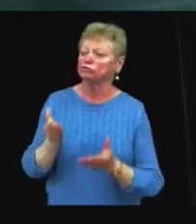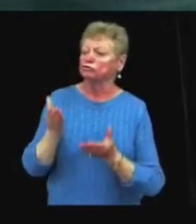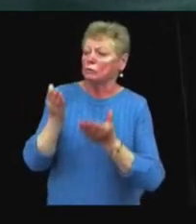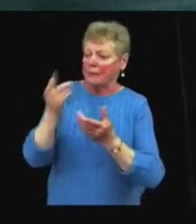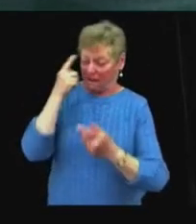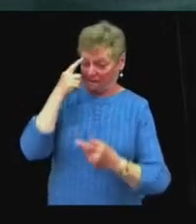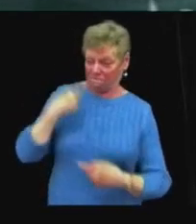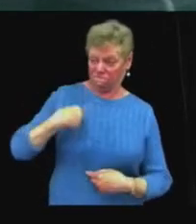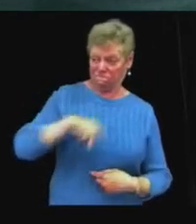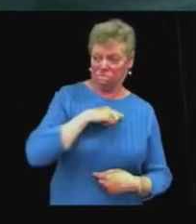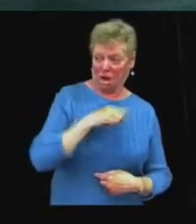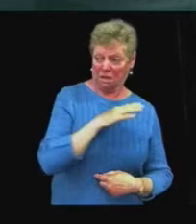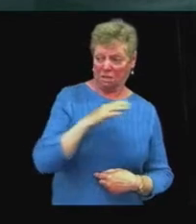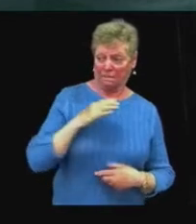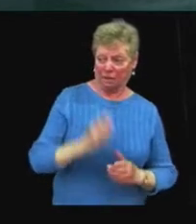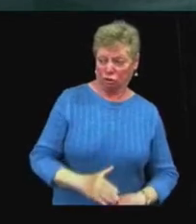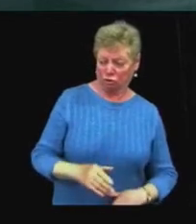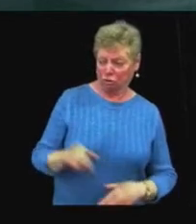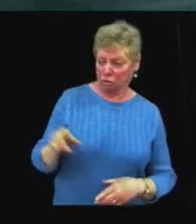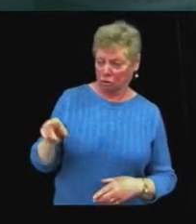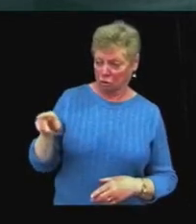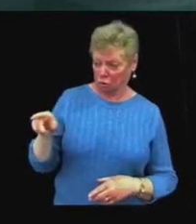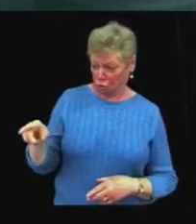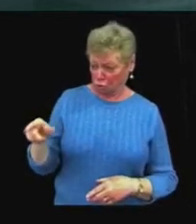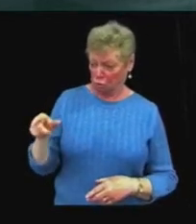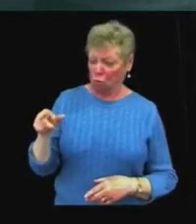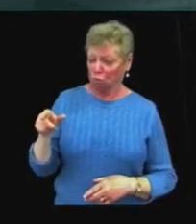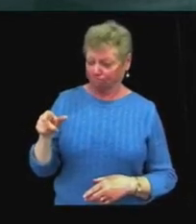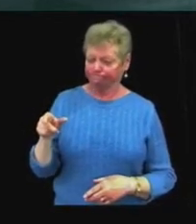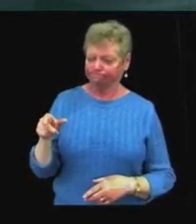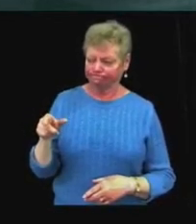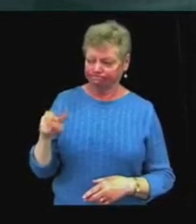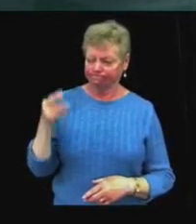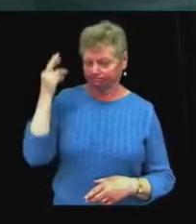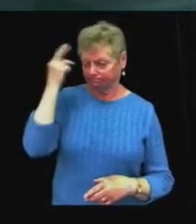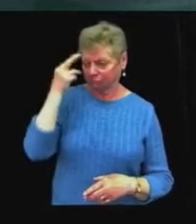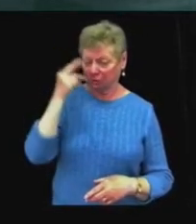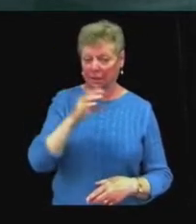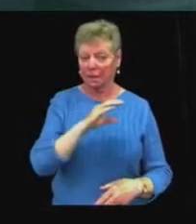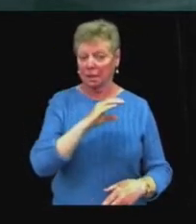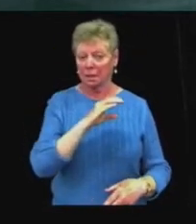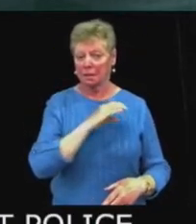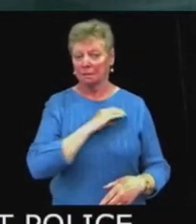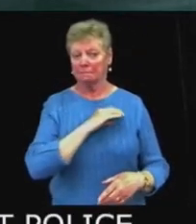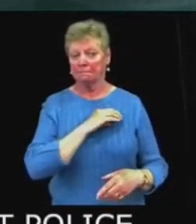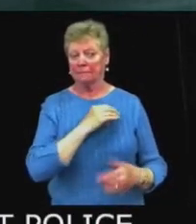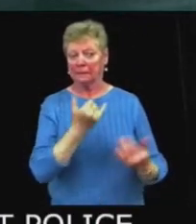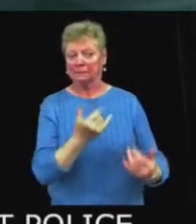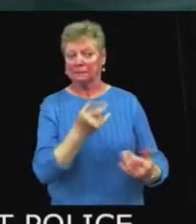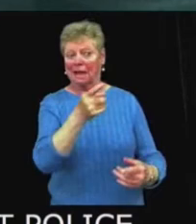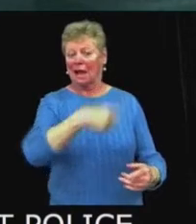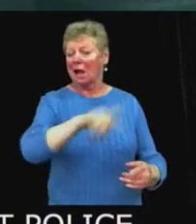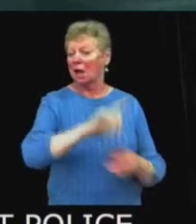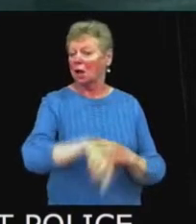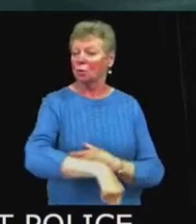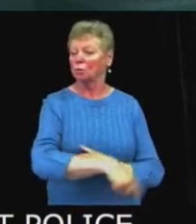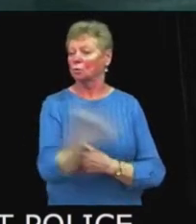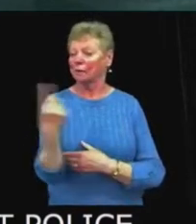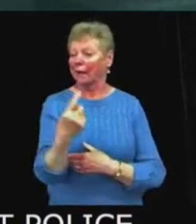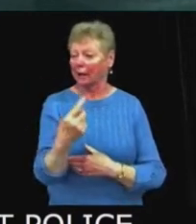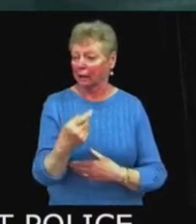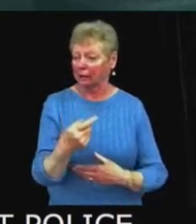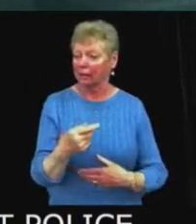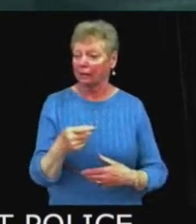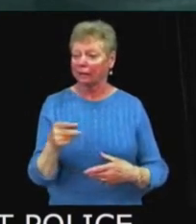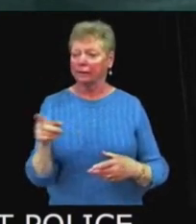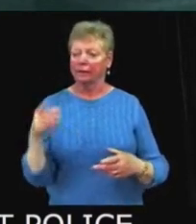us that you recognize the fact that police officers today are asked to